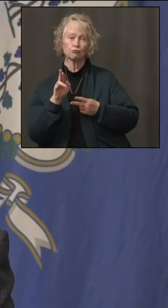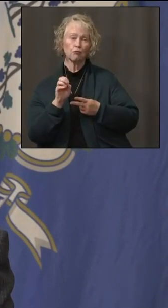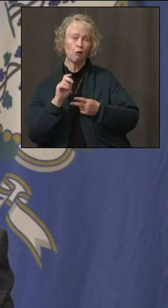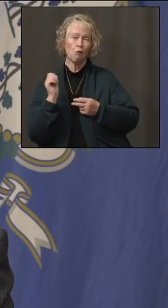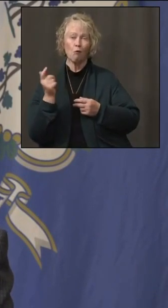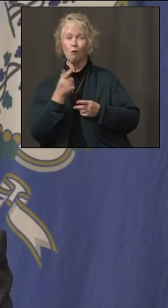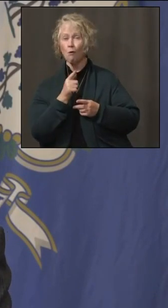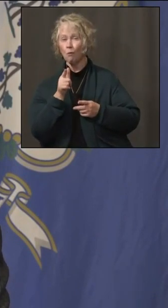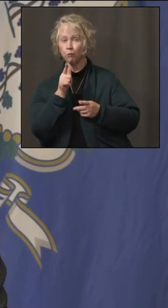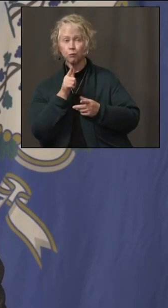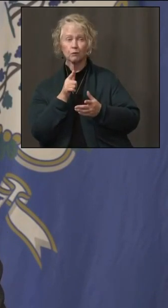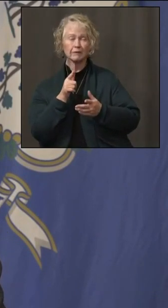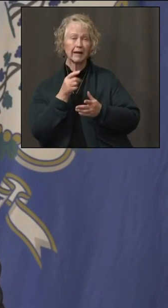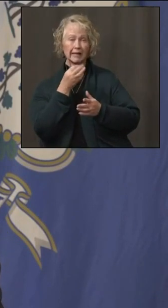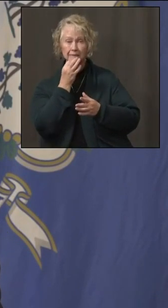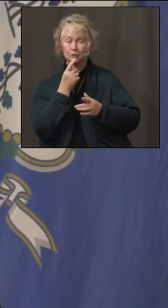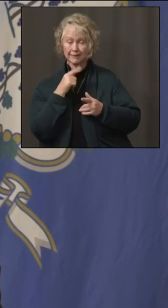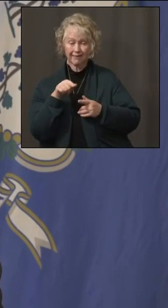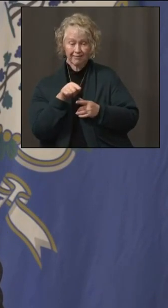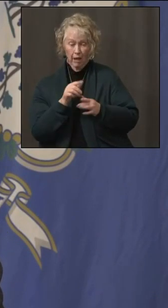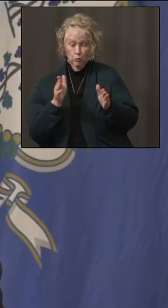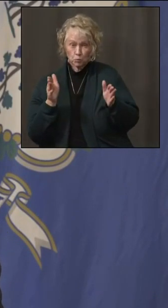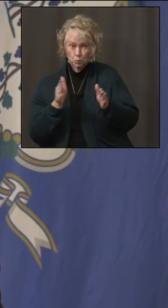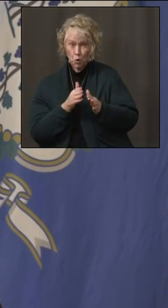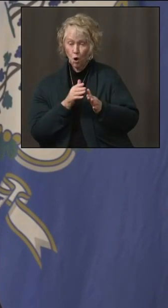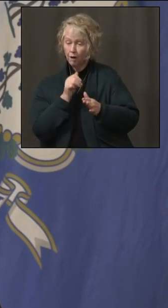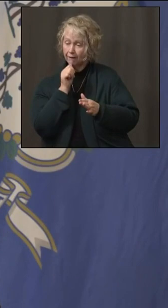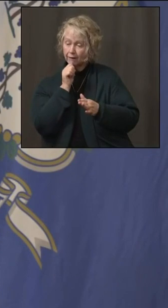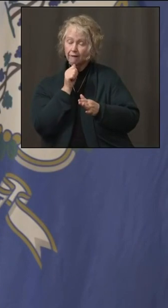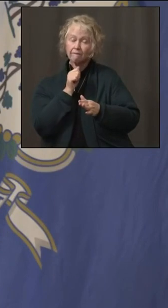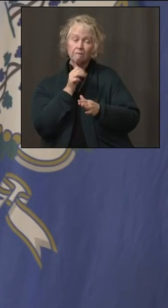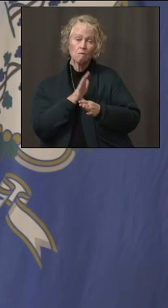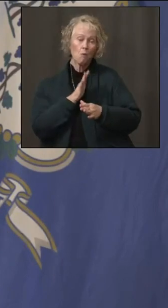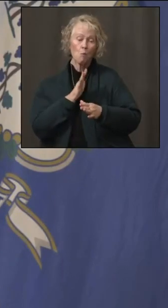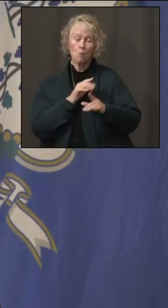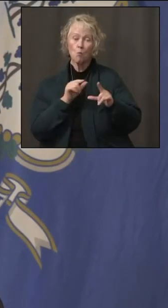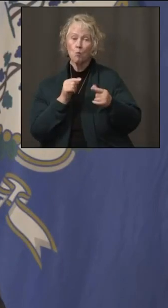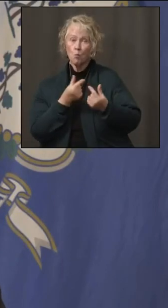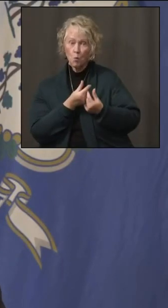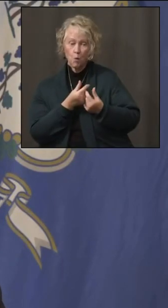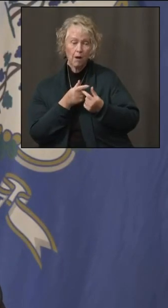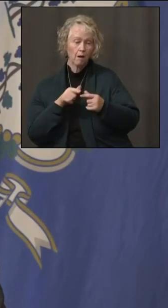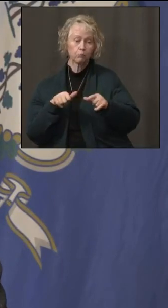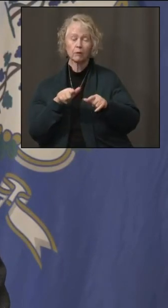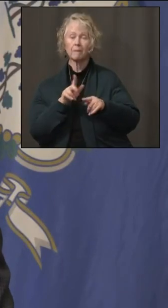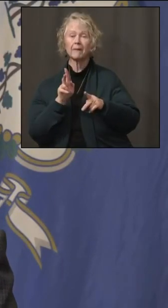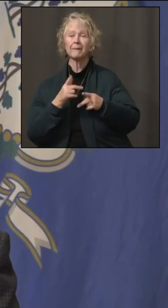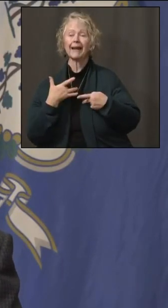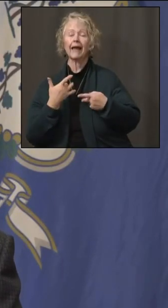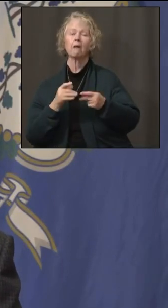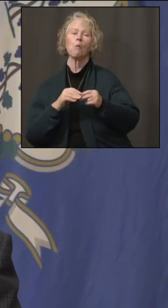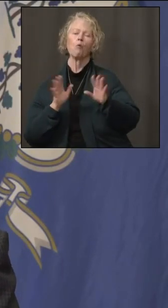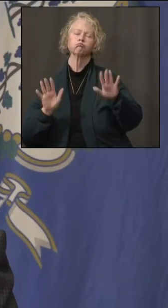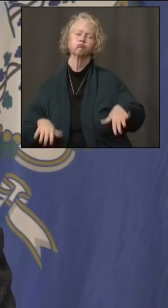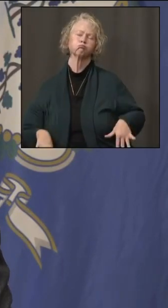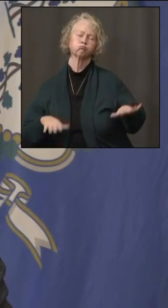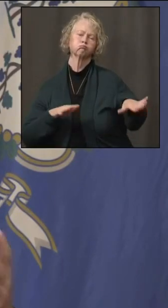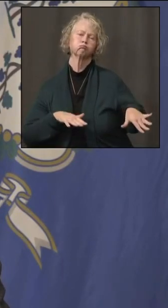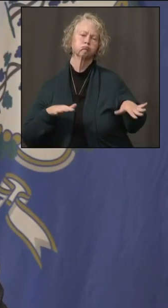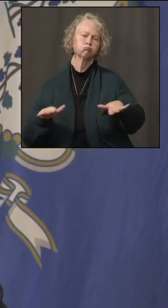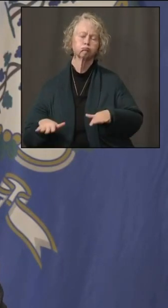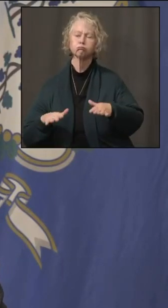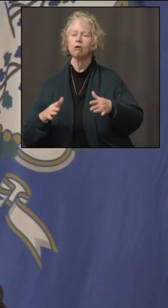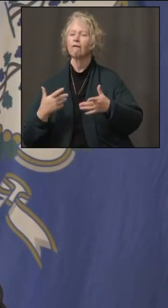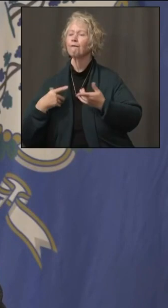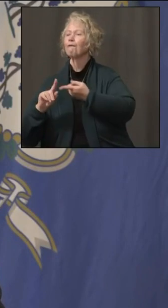it's these small, informal, private gatherings, often at our homes. We're most likely to let our guard down. It's a friend or a friend